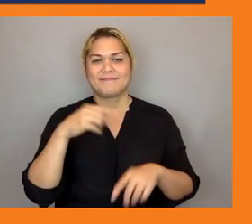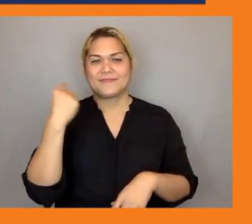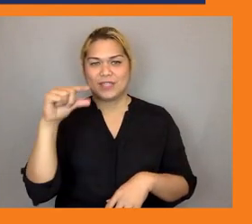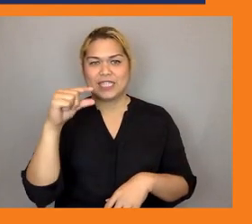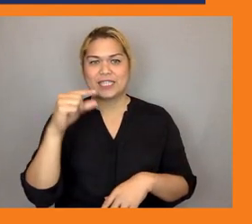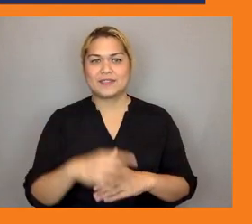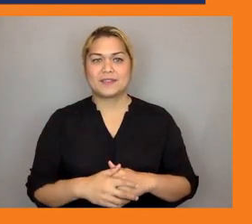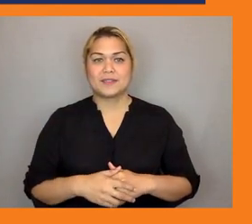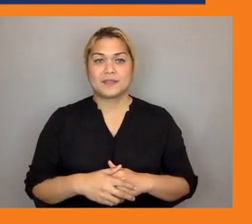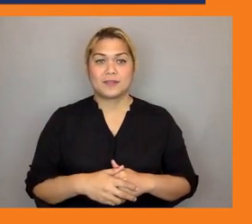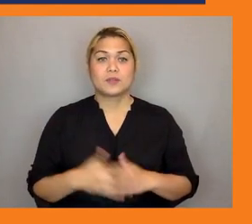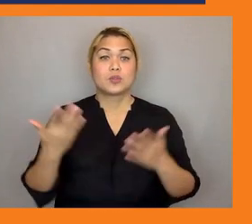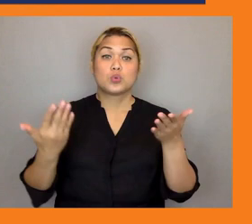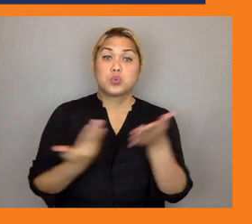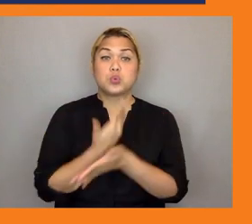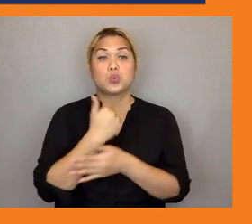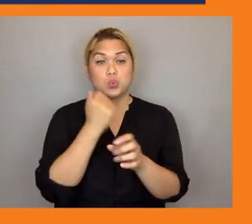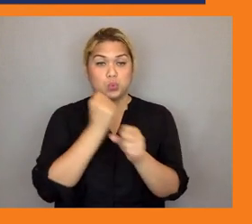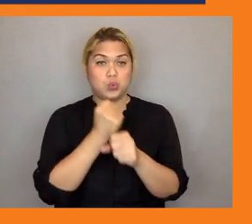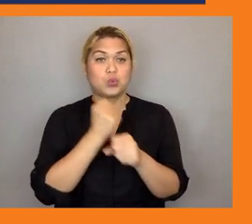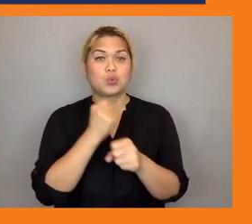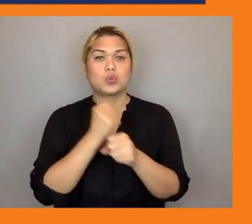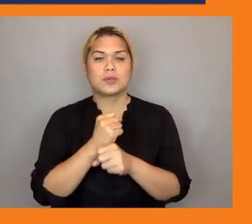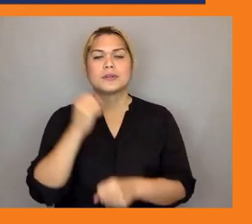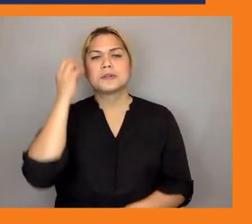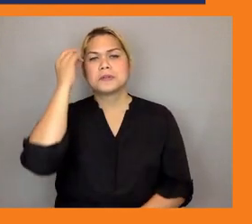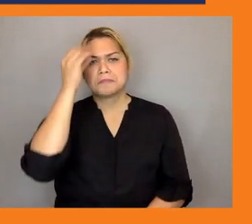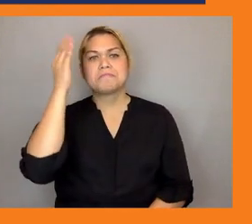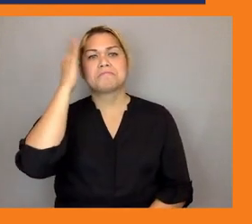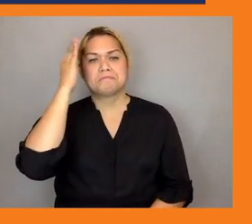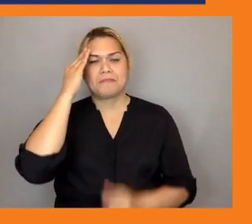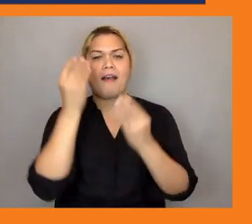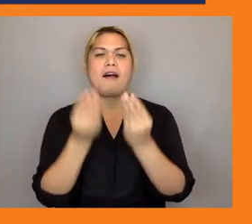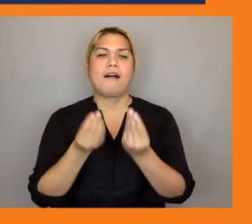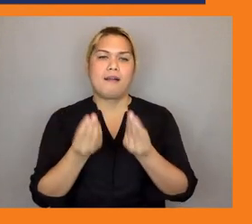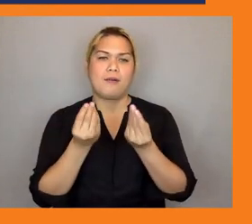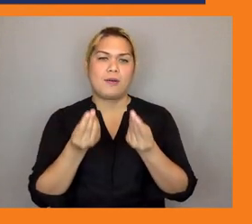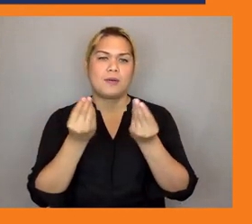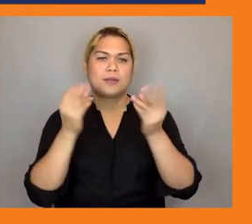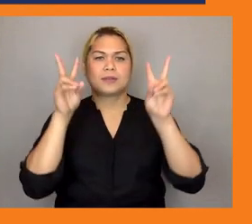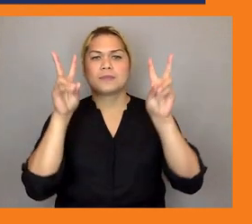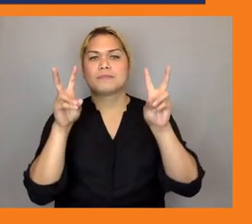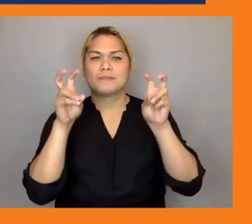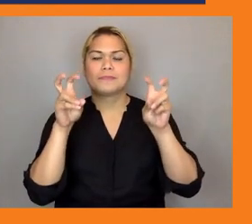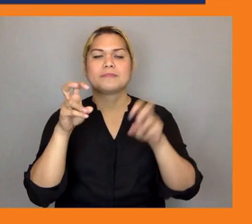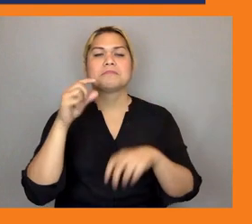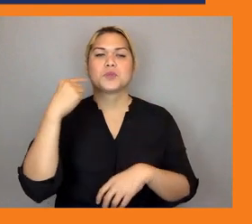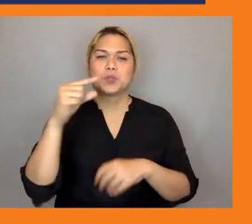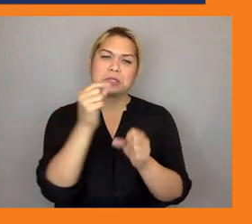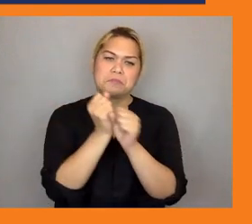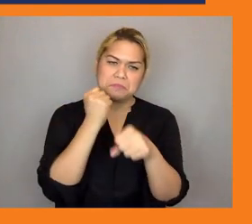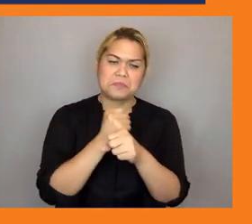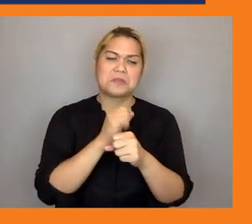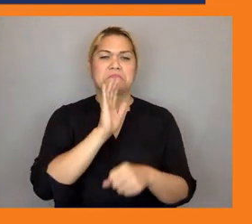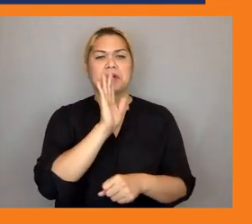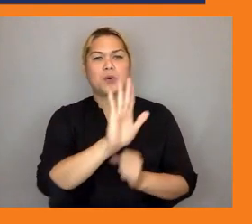them to understand also how to green the curricula so and that's a process that that takes time and that that will continue um for